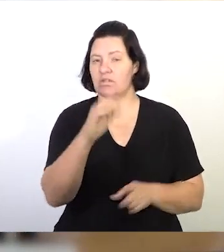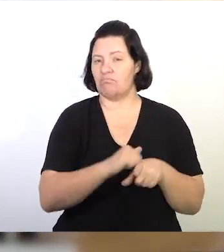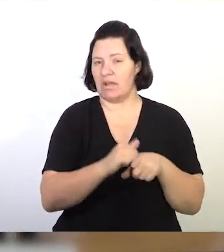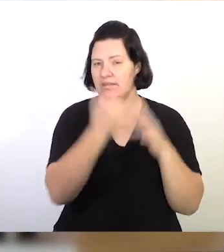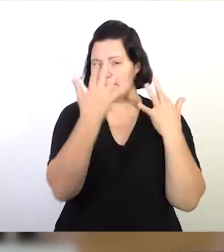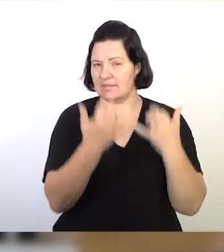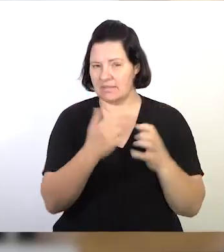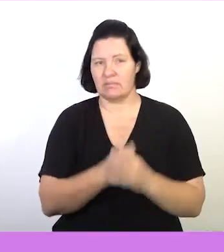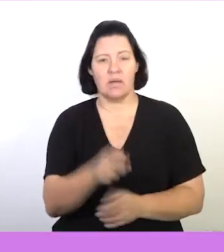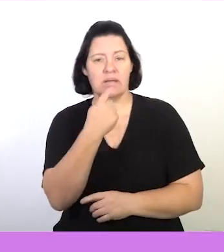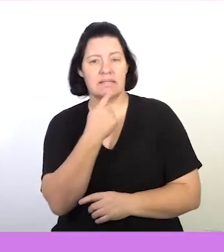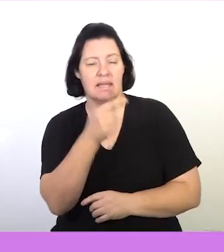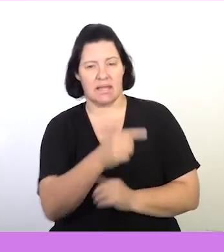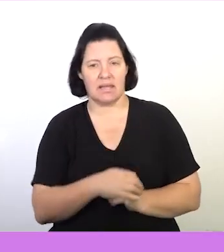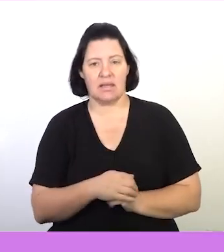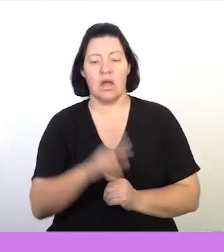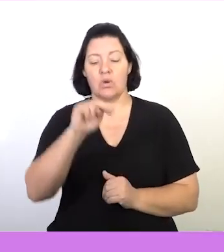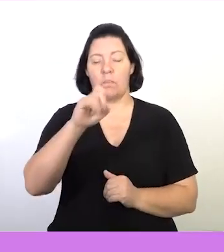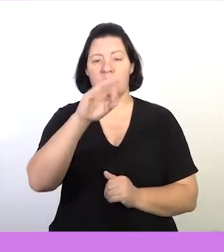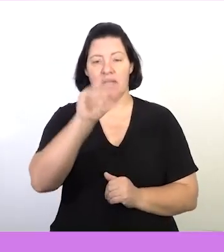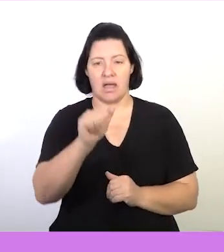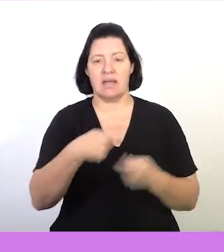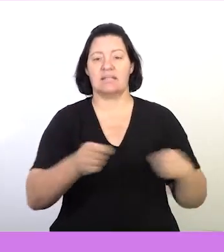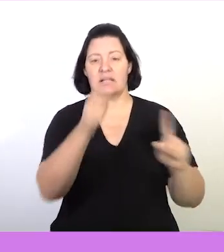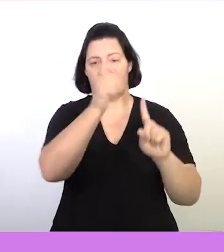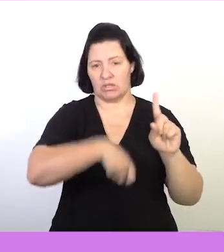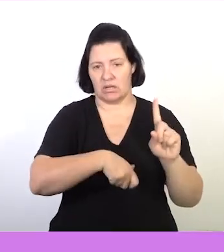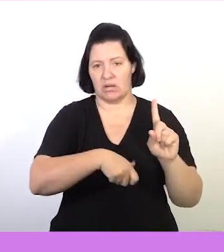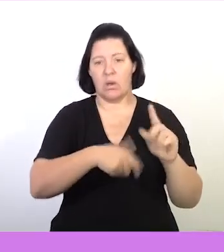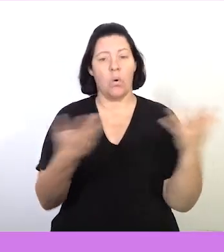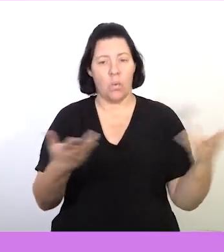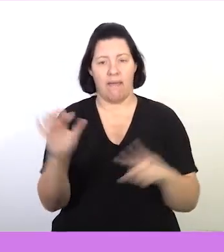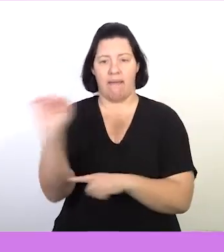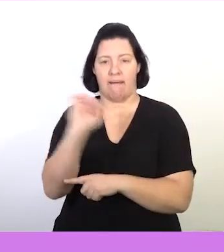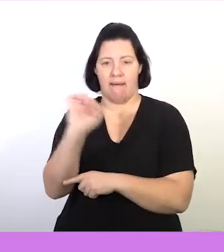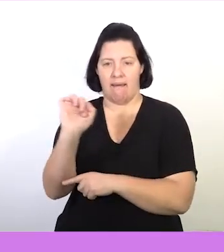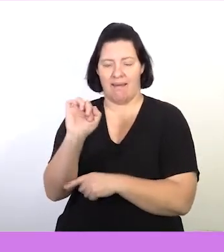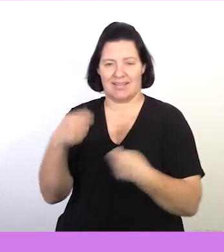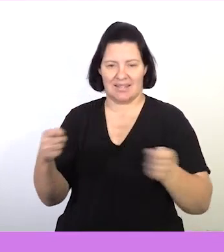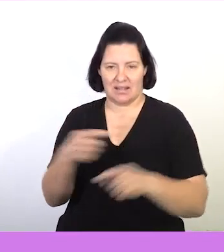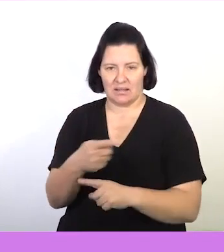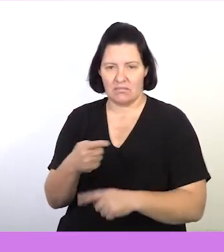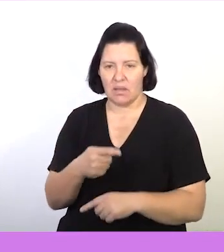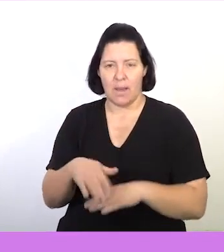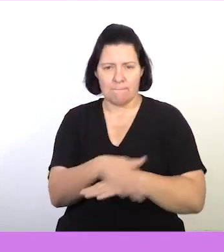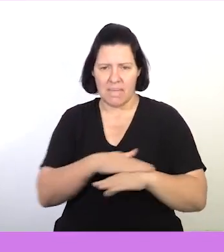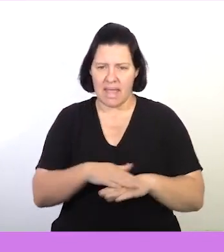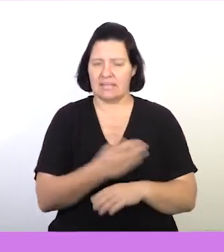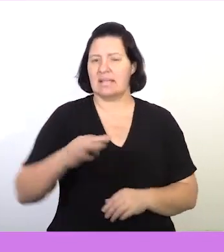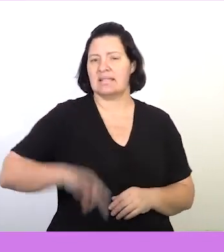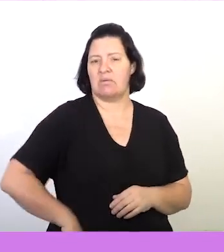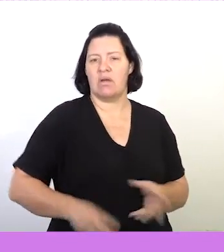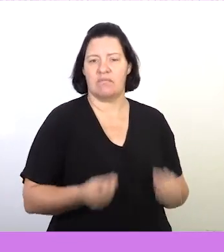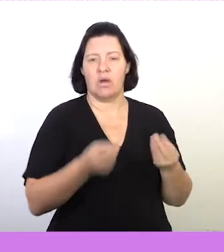practice sum. We are saying here Nomsa is a salesperson at a car dealership. She earns a basic salary